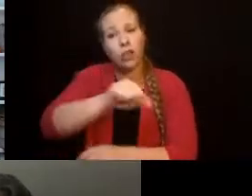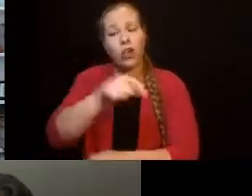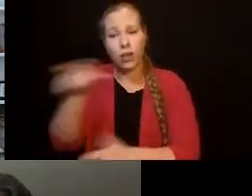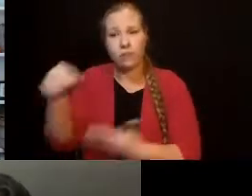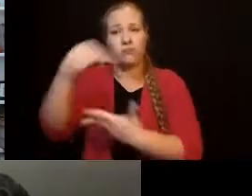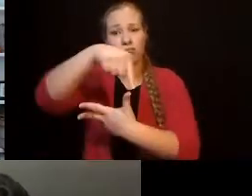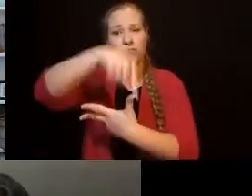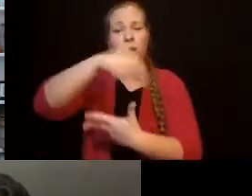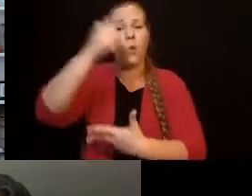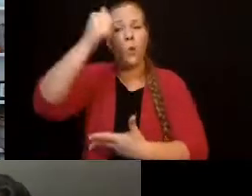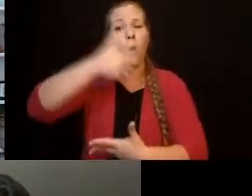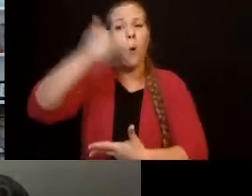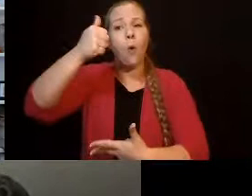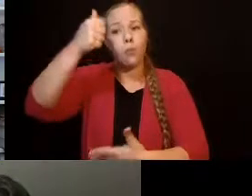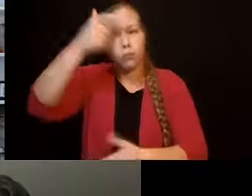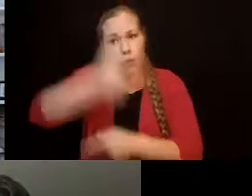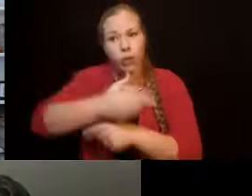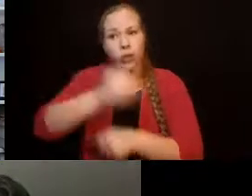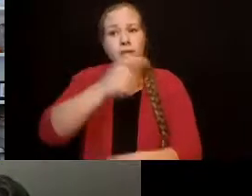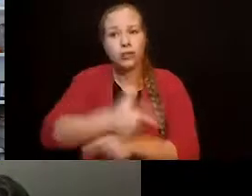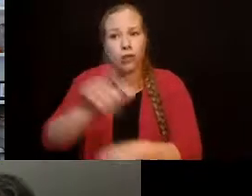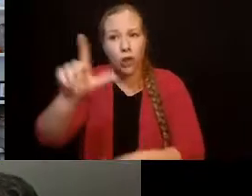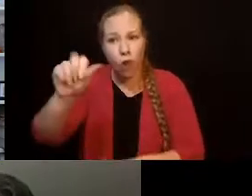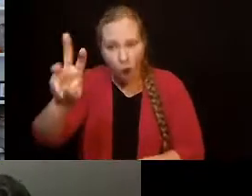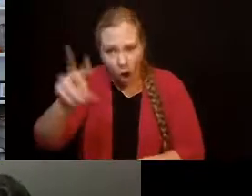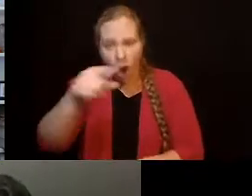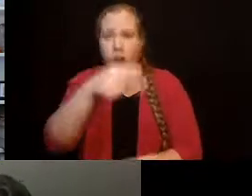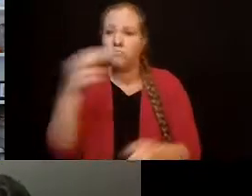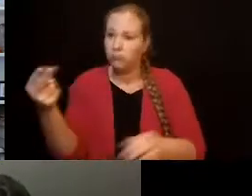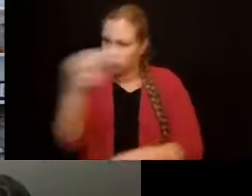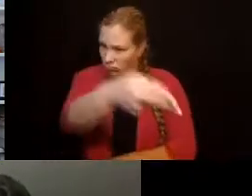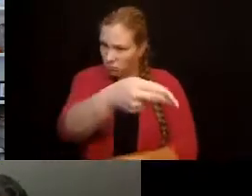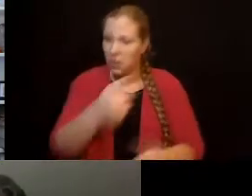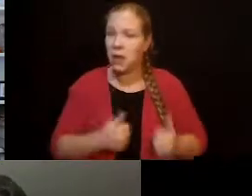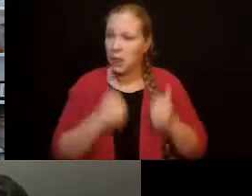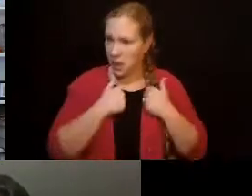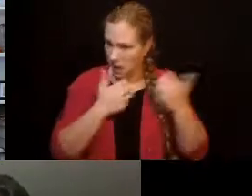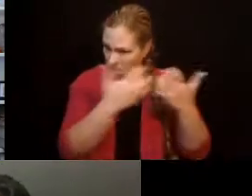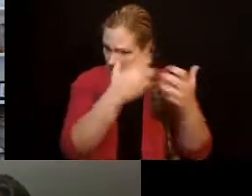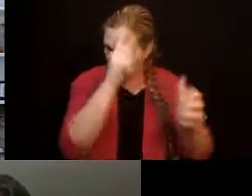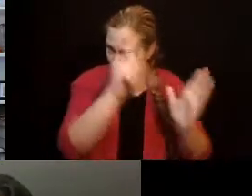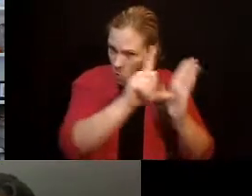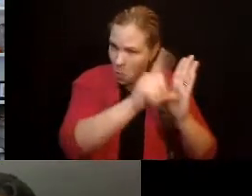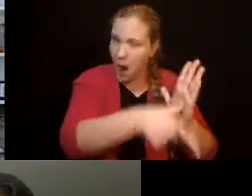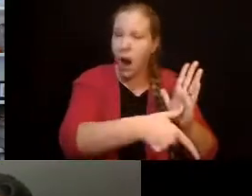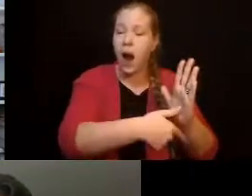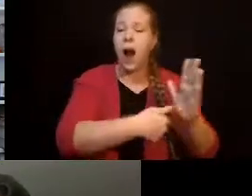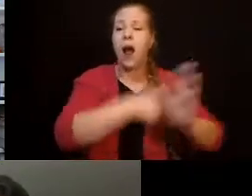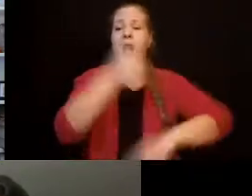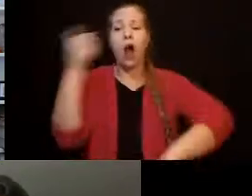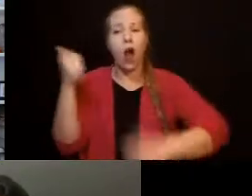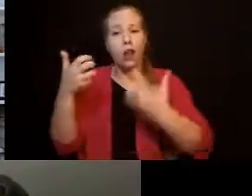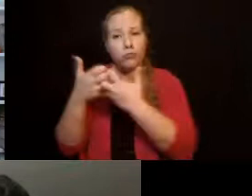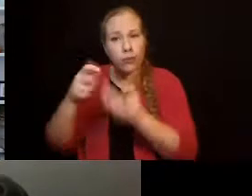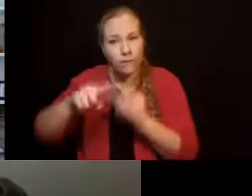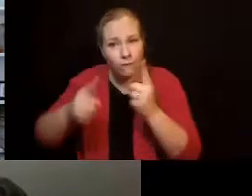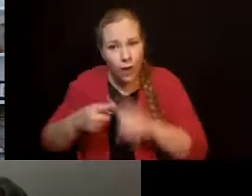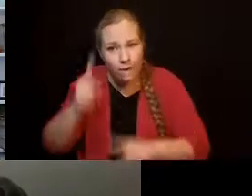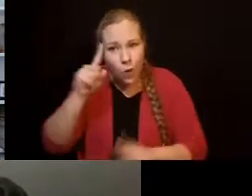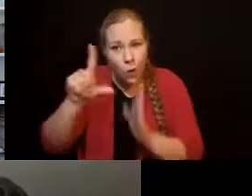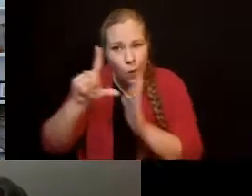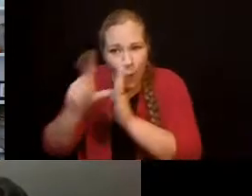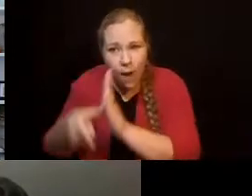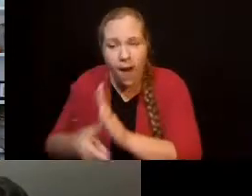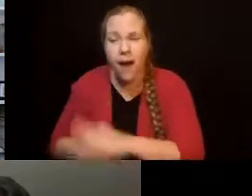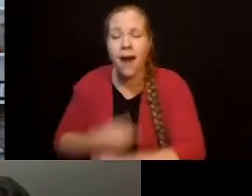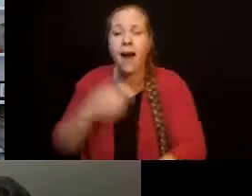He lived with another good friend for quite a while. And then he lived with his stepdad for a while. Who